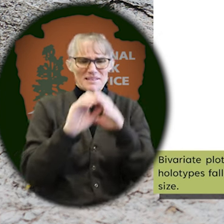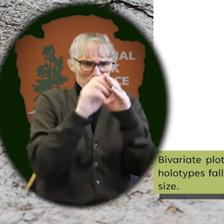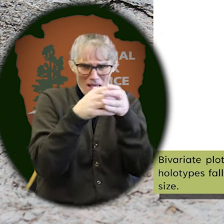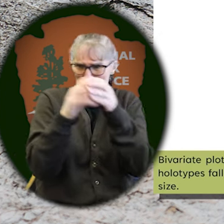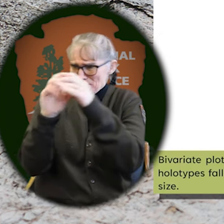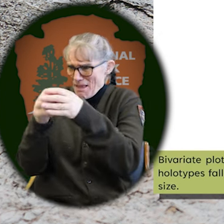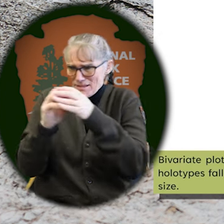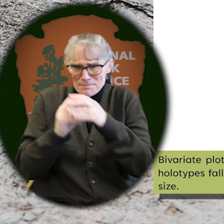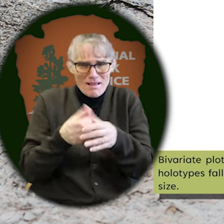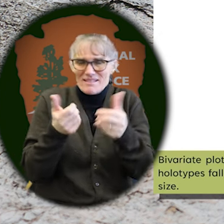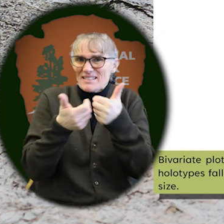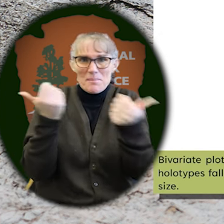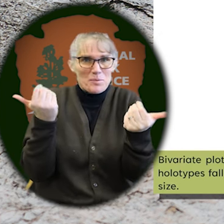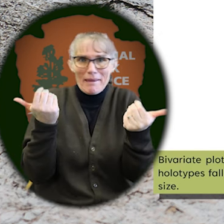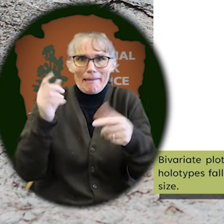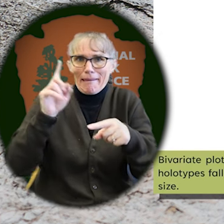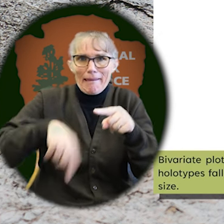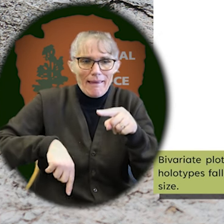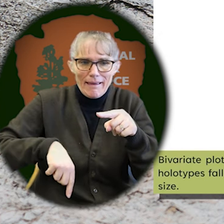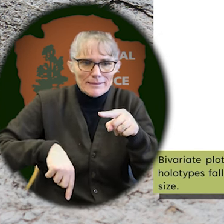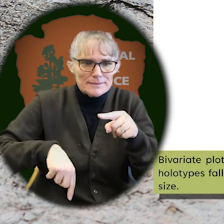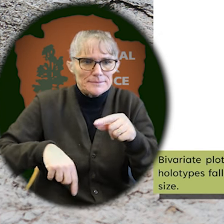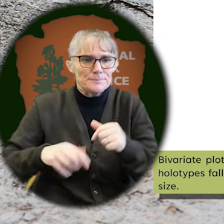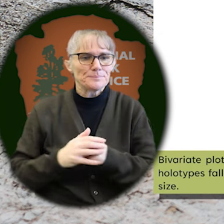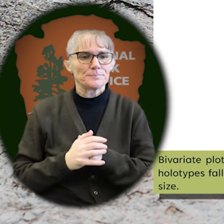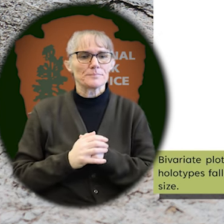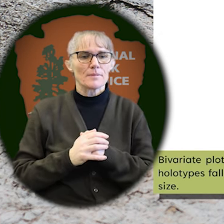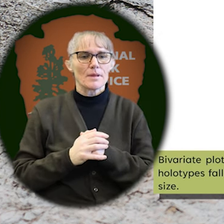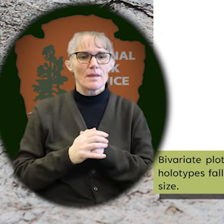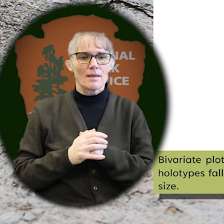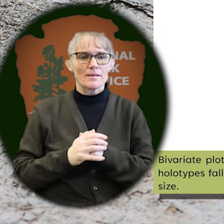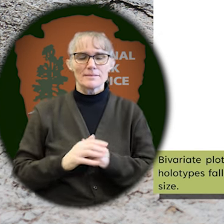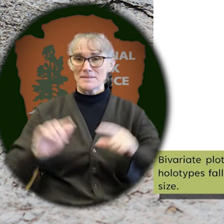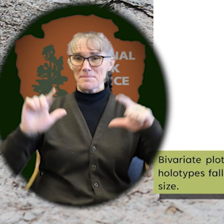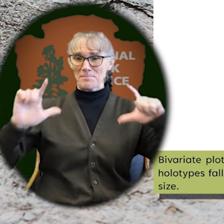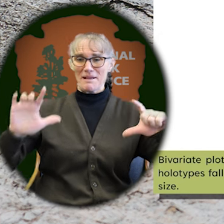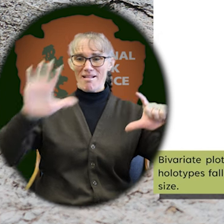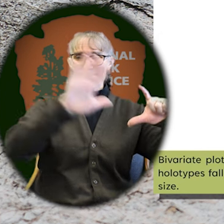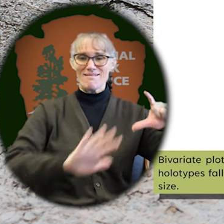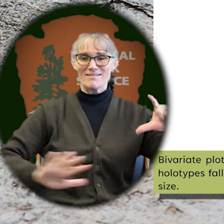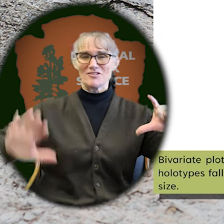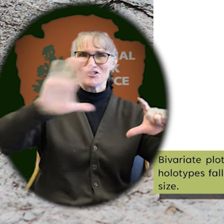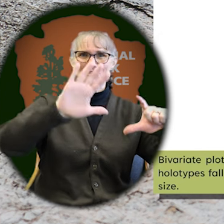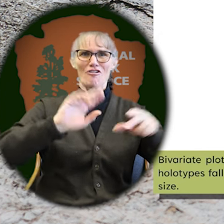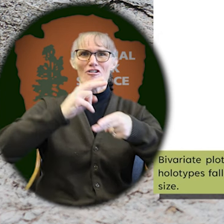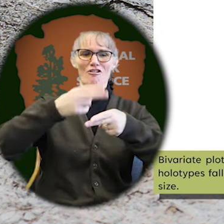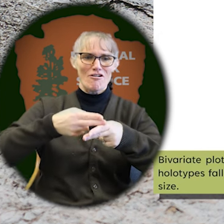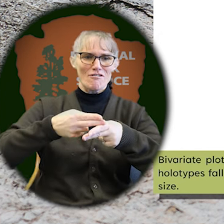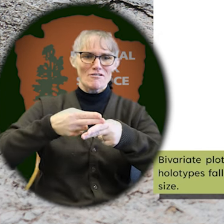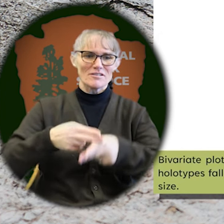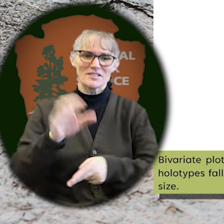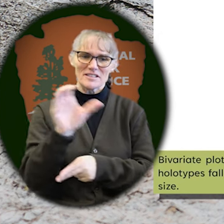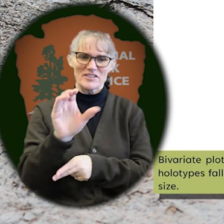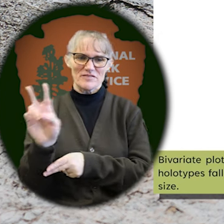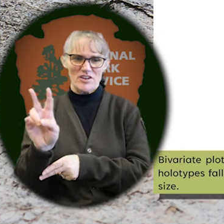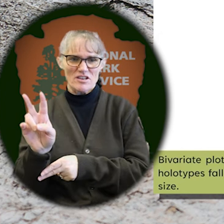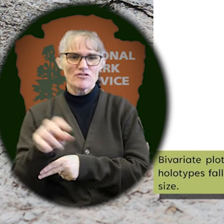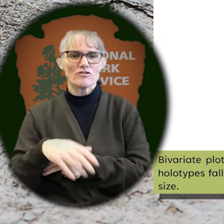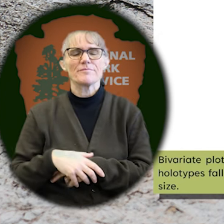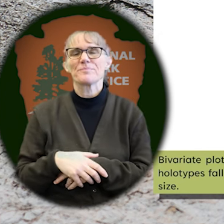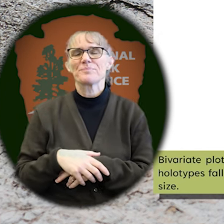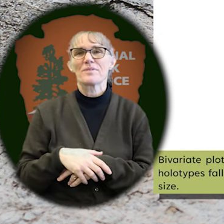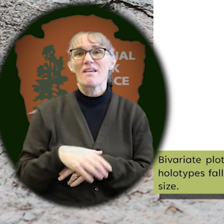you cannot separate into groups. So, this is a cloud of continuous